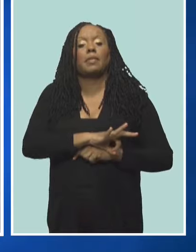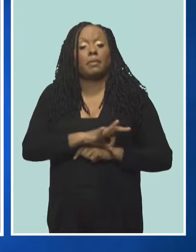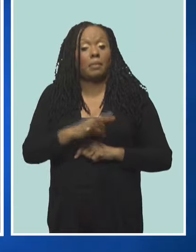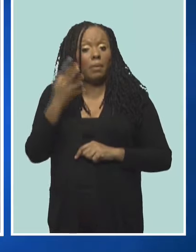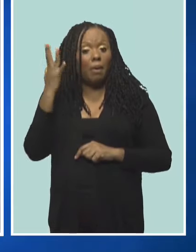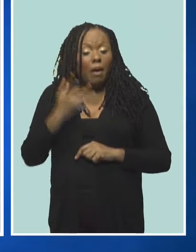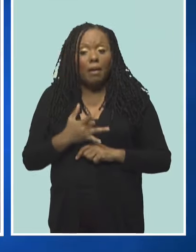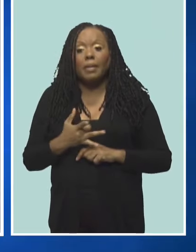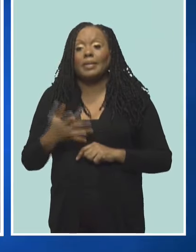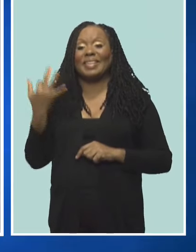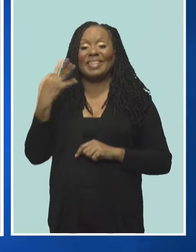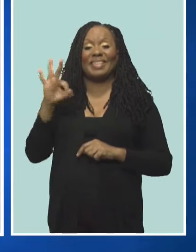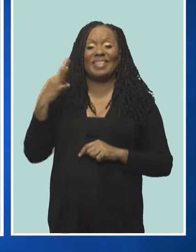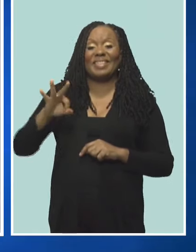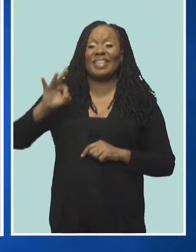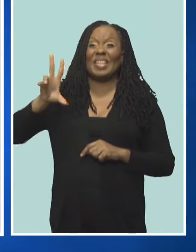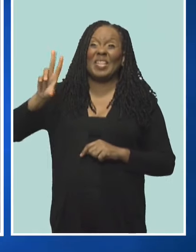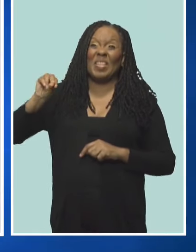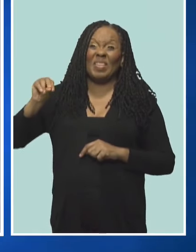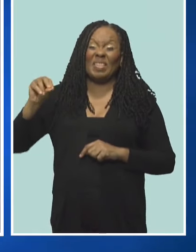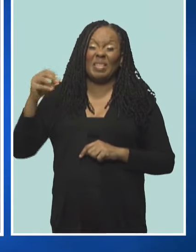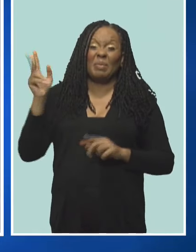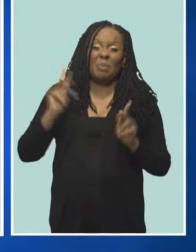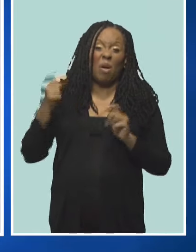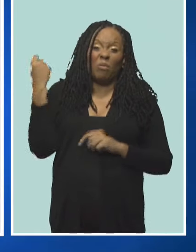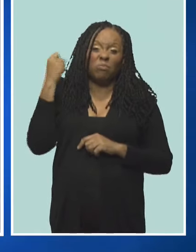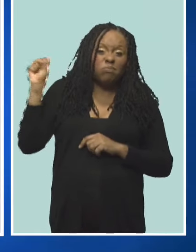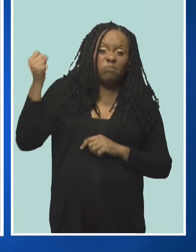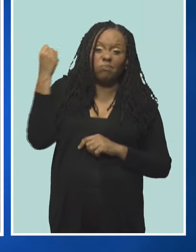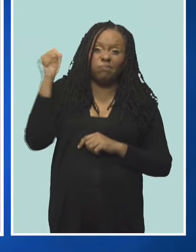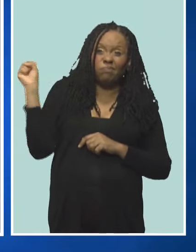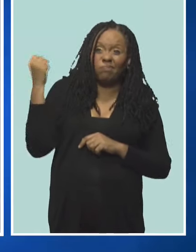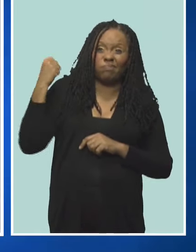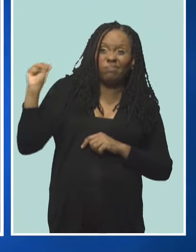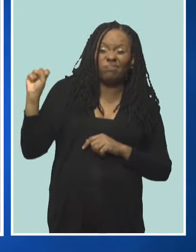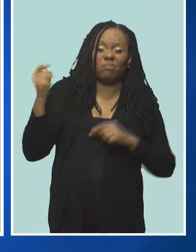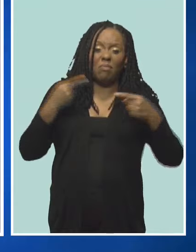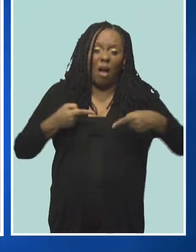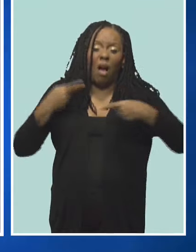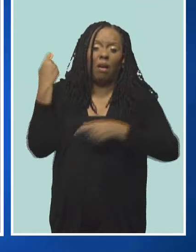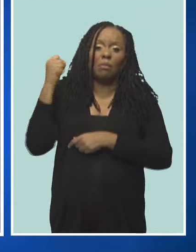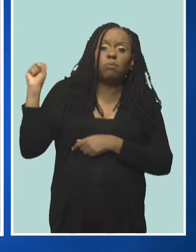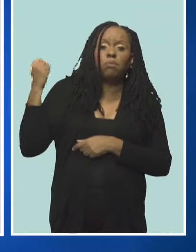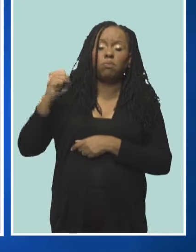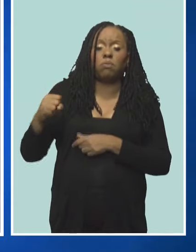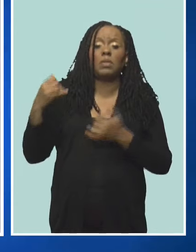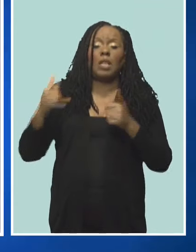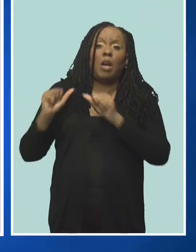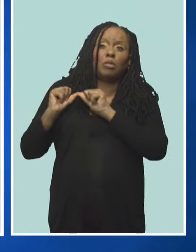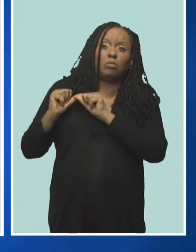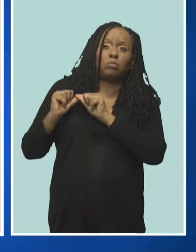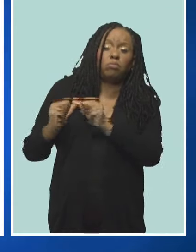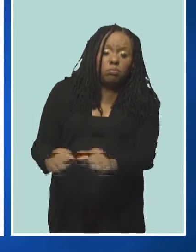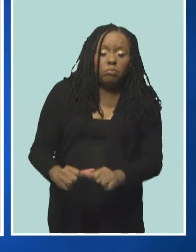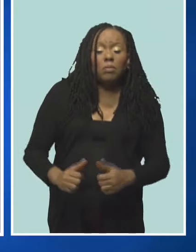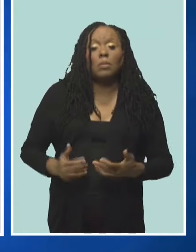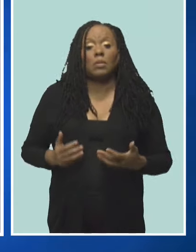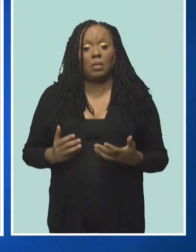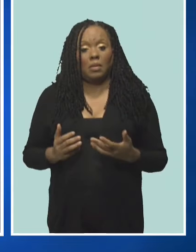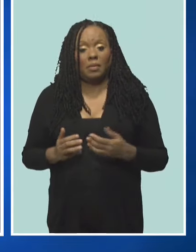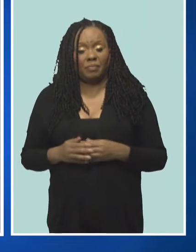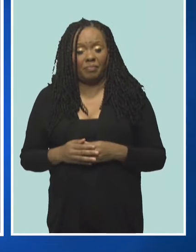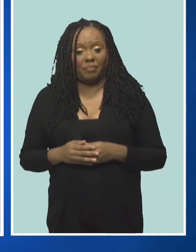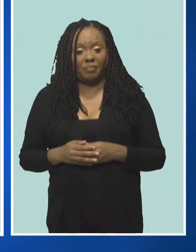1930s and that the trade unions that came out of that struggle have carried on that tradition. And so,